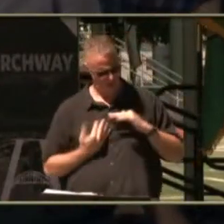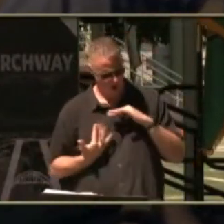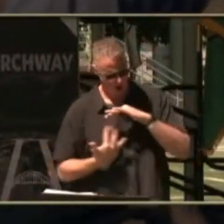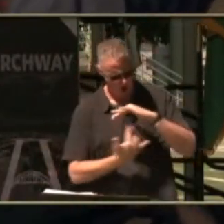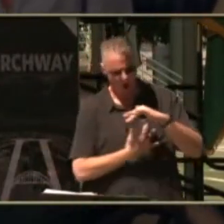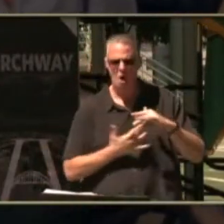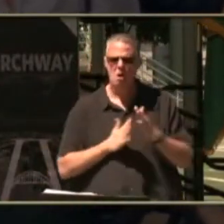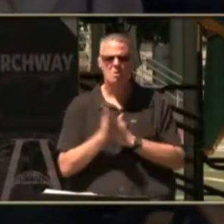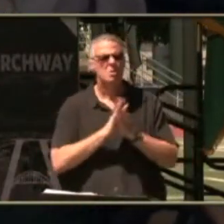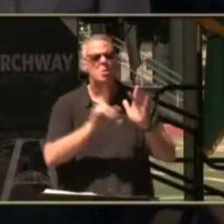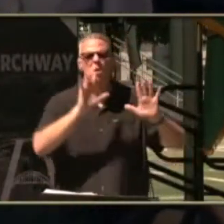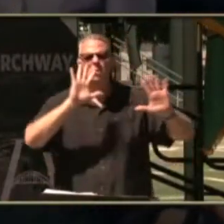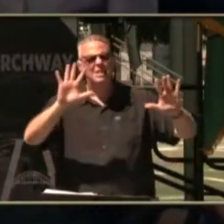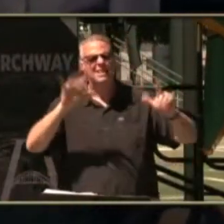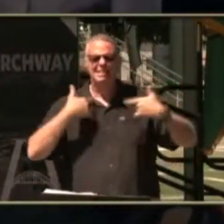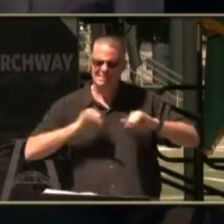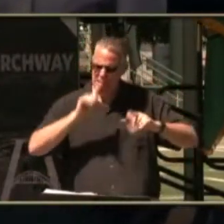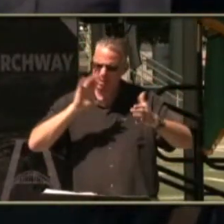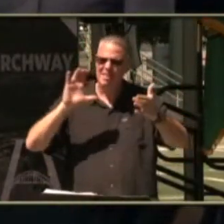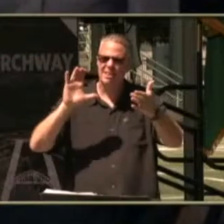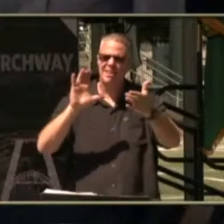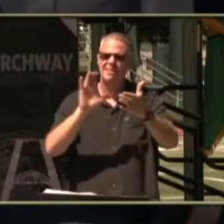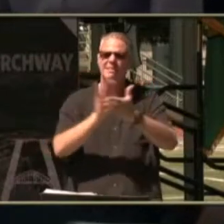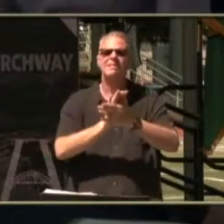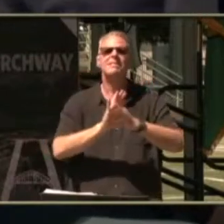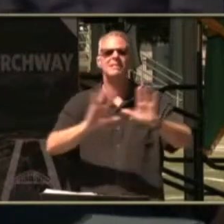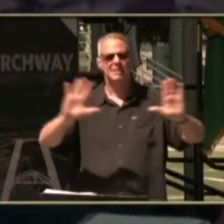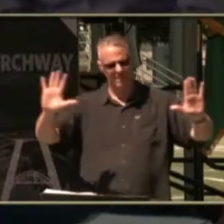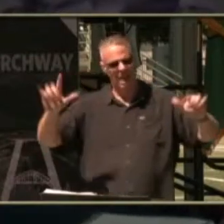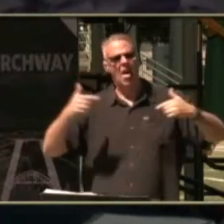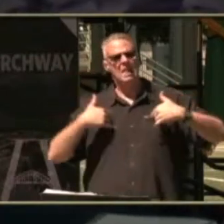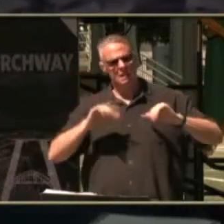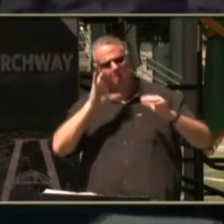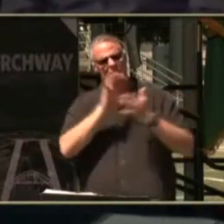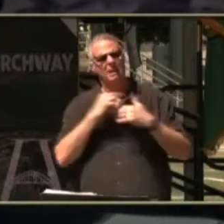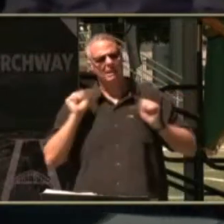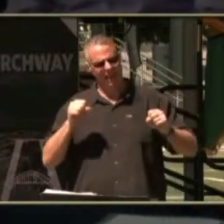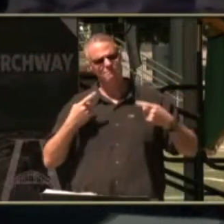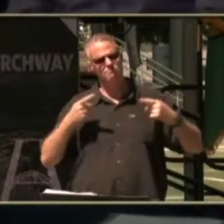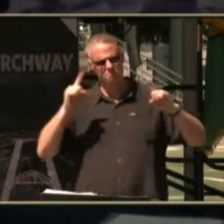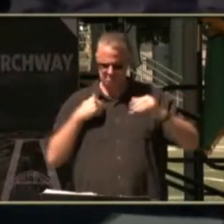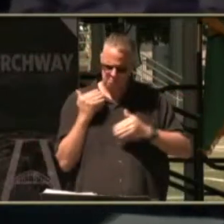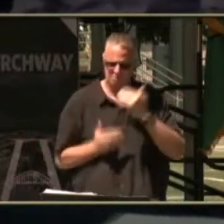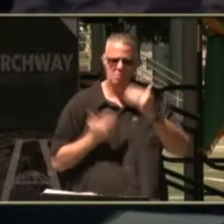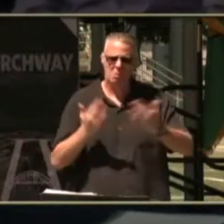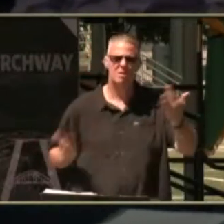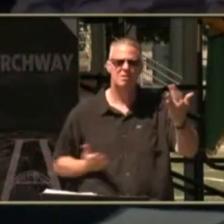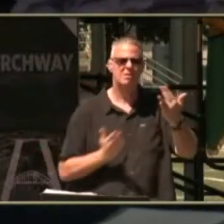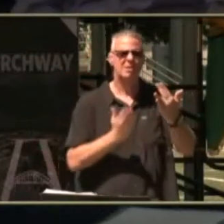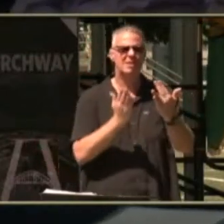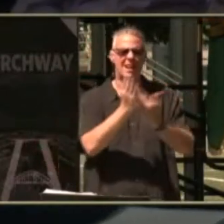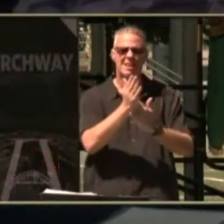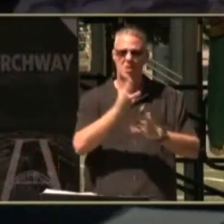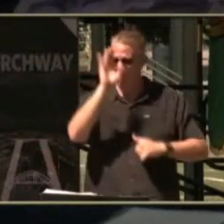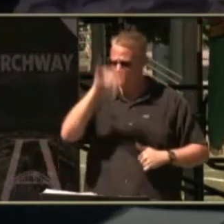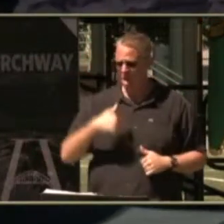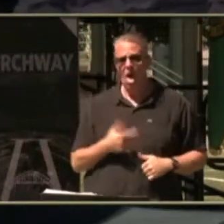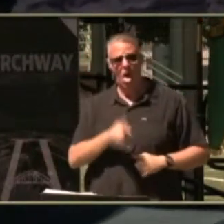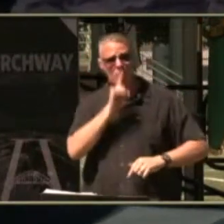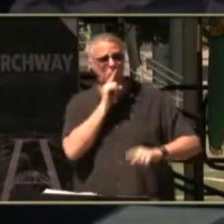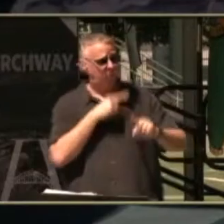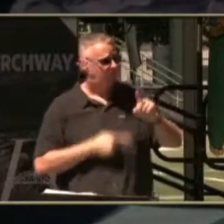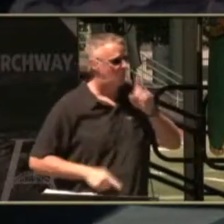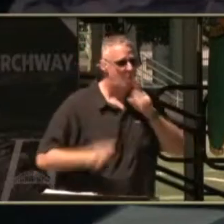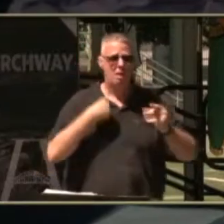my bones still believe still believe believe all those things i didn't